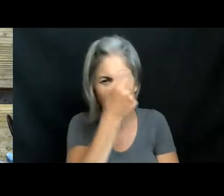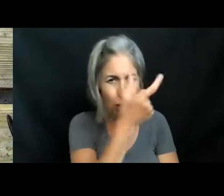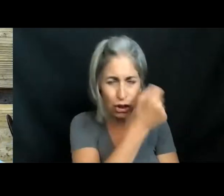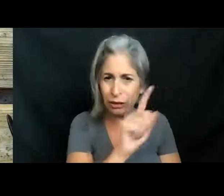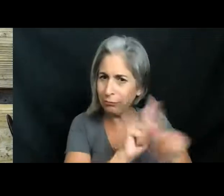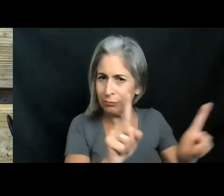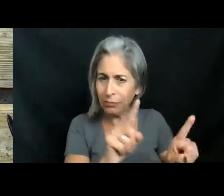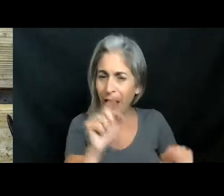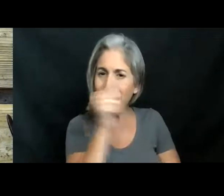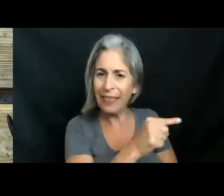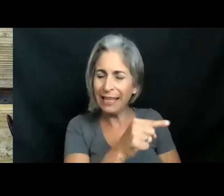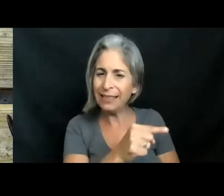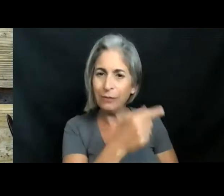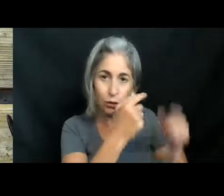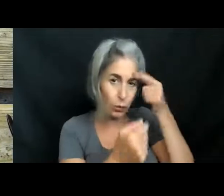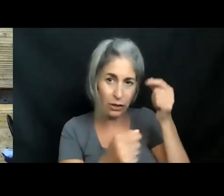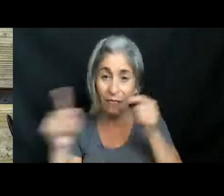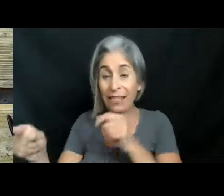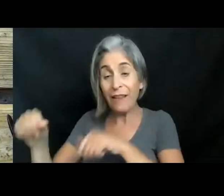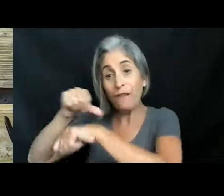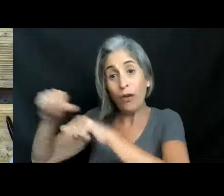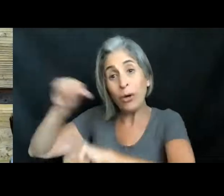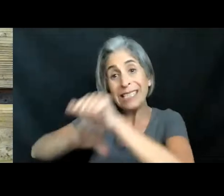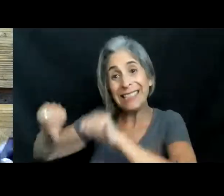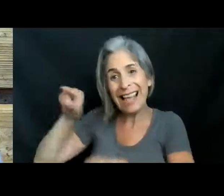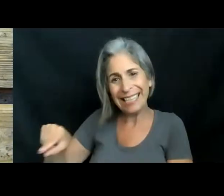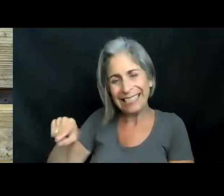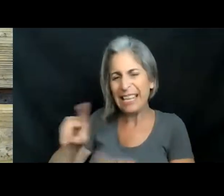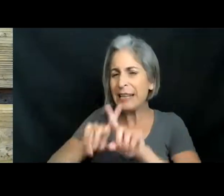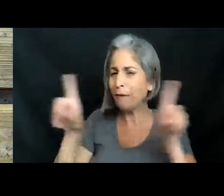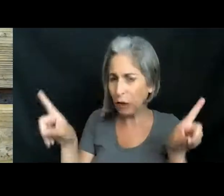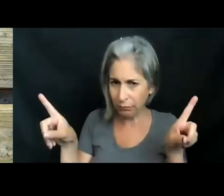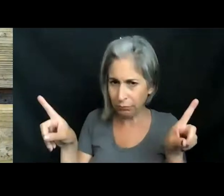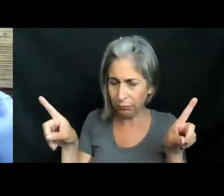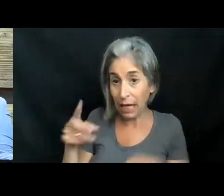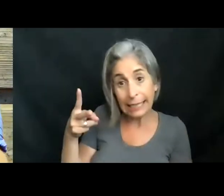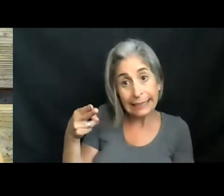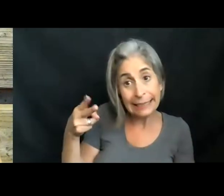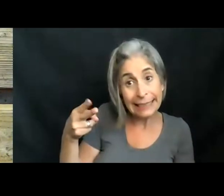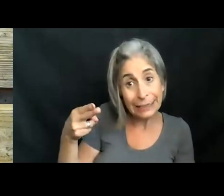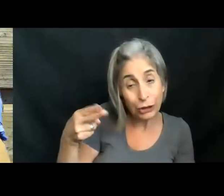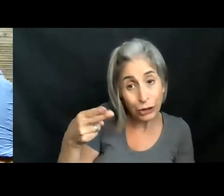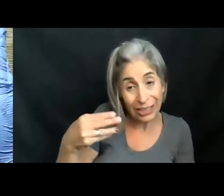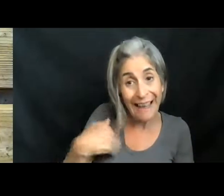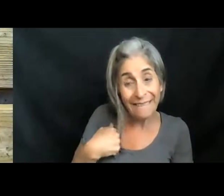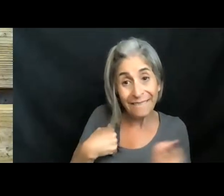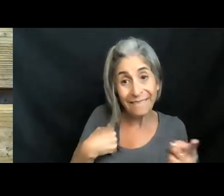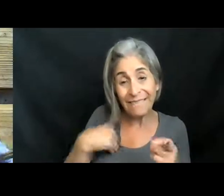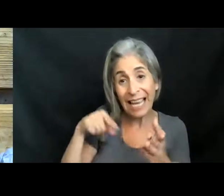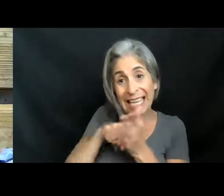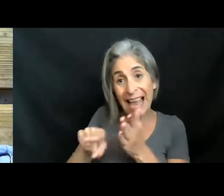for science. We have our beautiful little scissors and our knife.